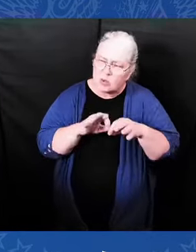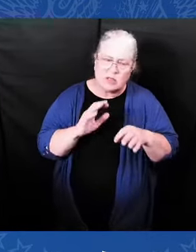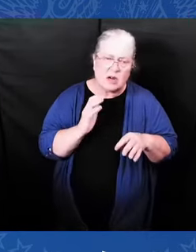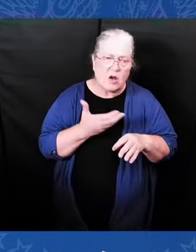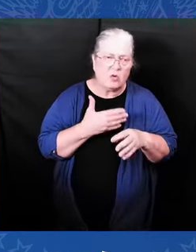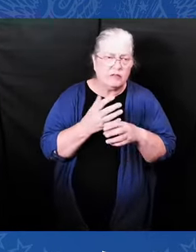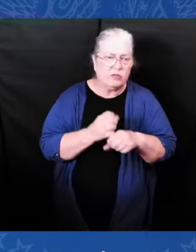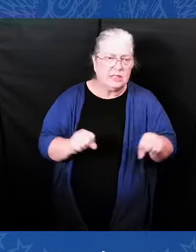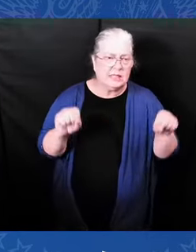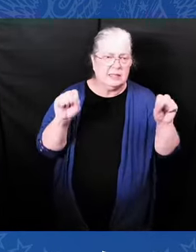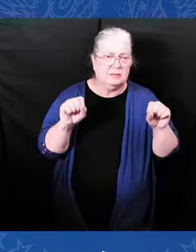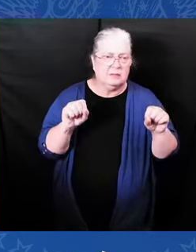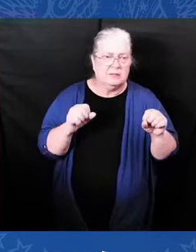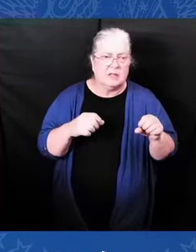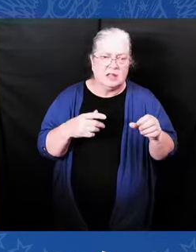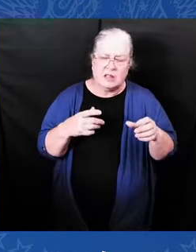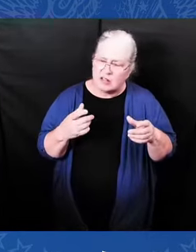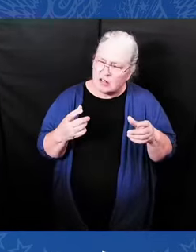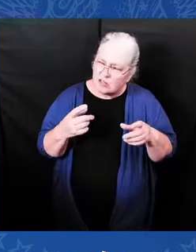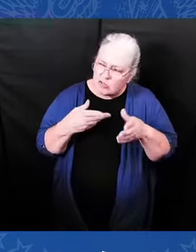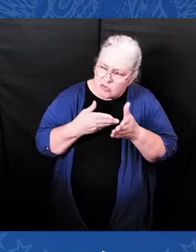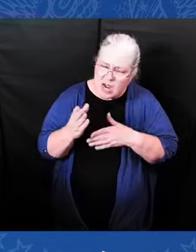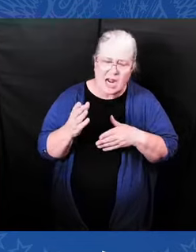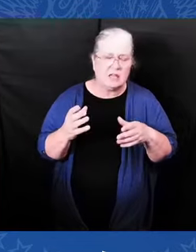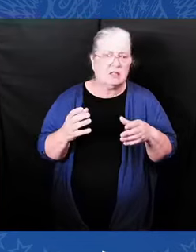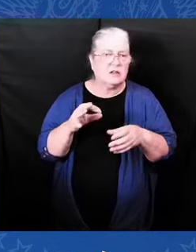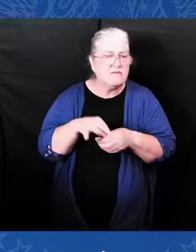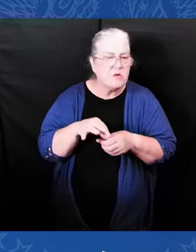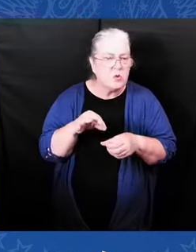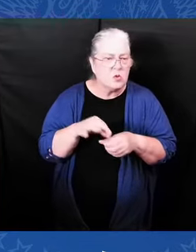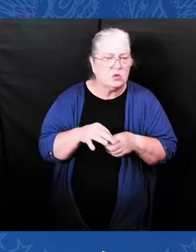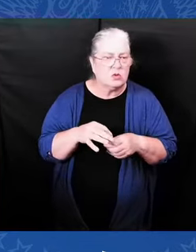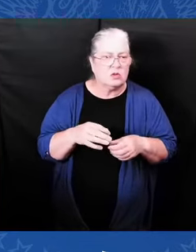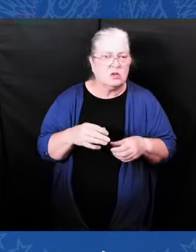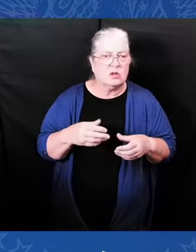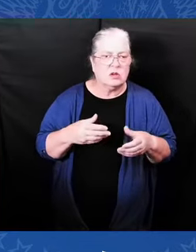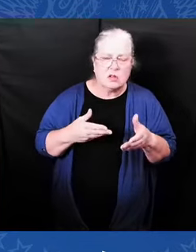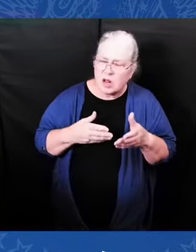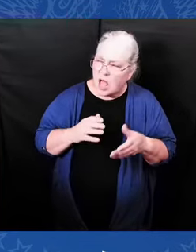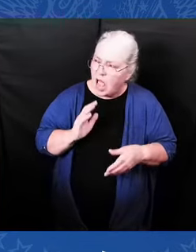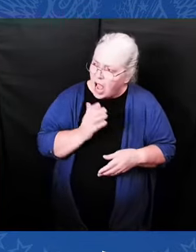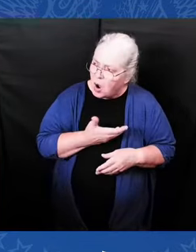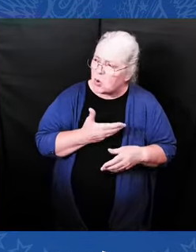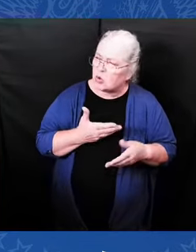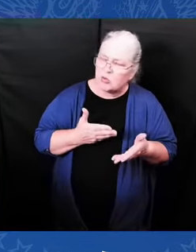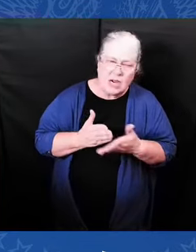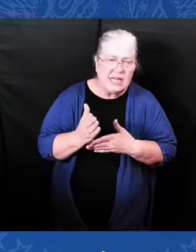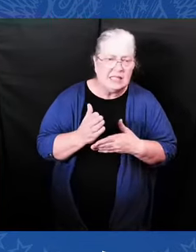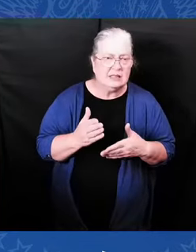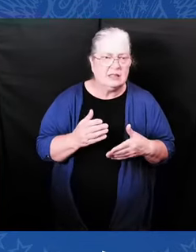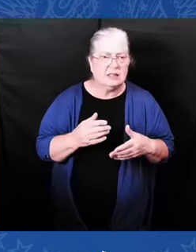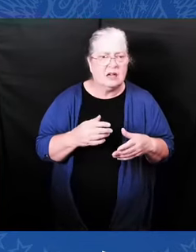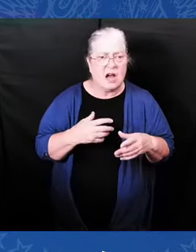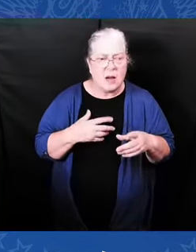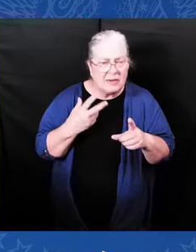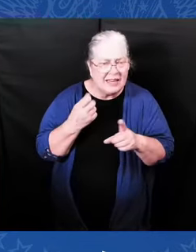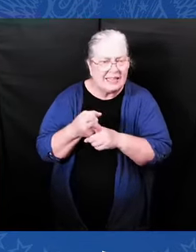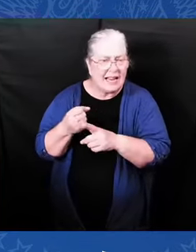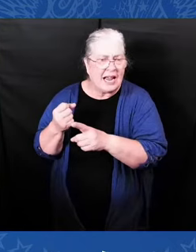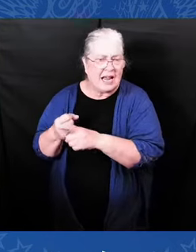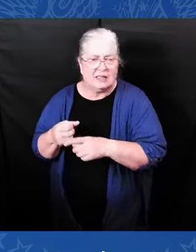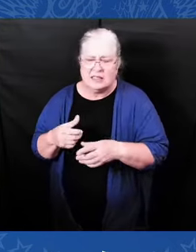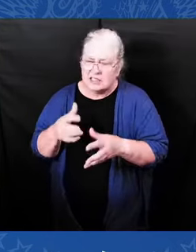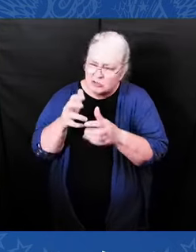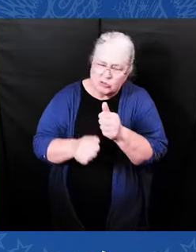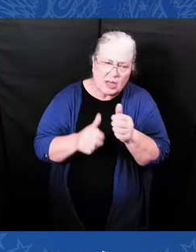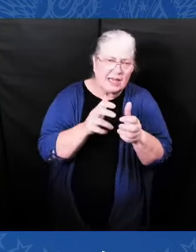because our children should have the right to go to school without fear of being gunned down with a weapon of war. Because